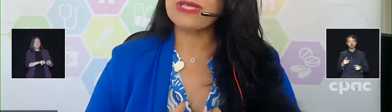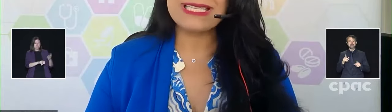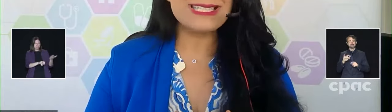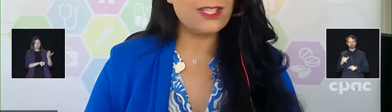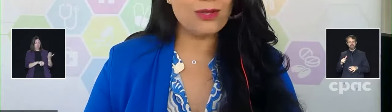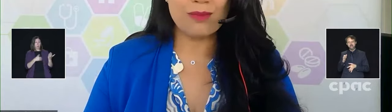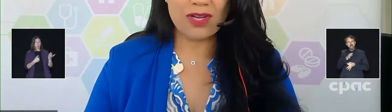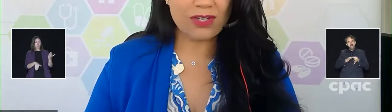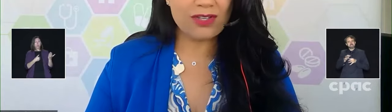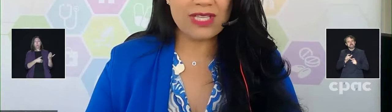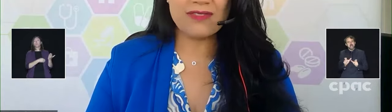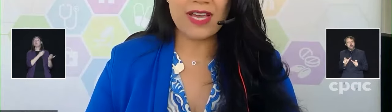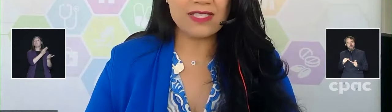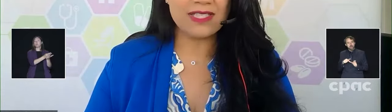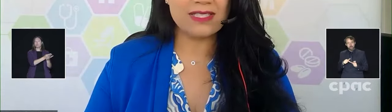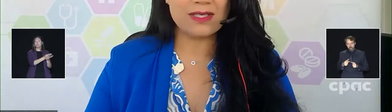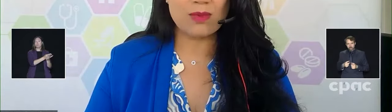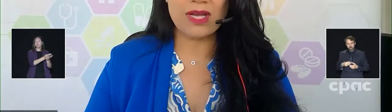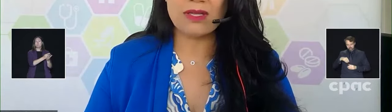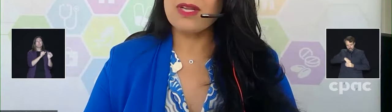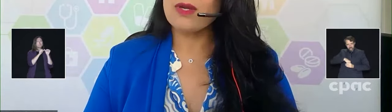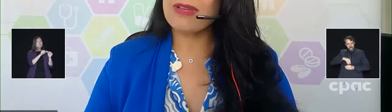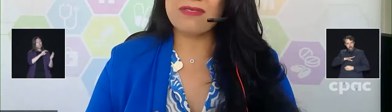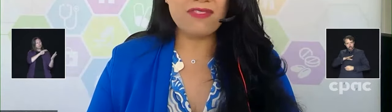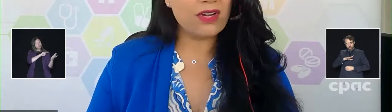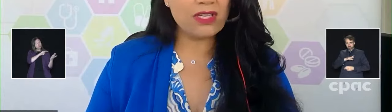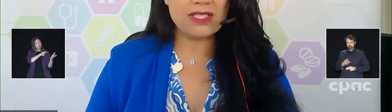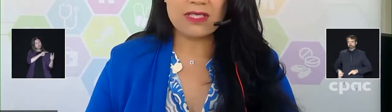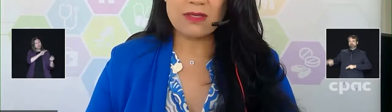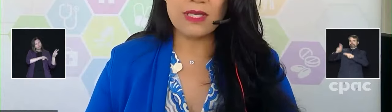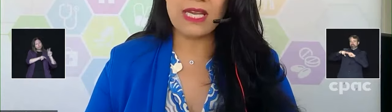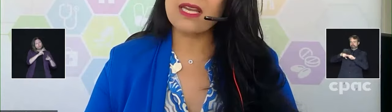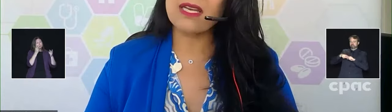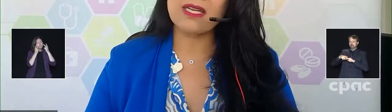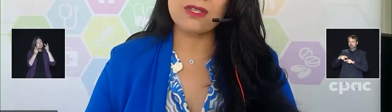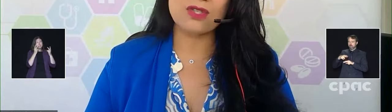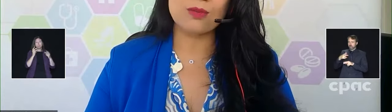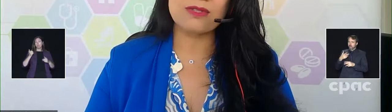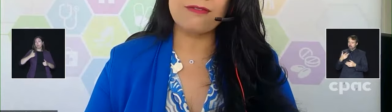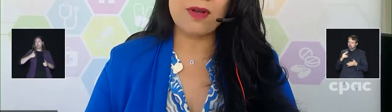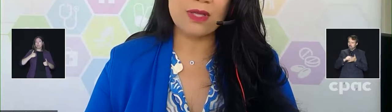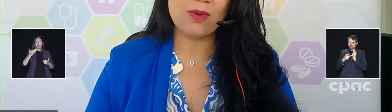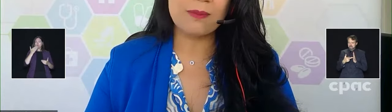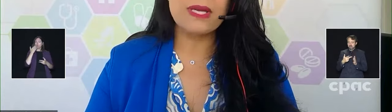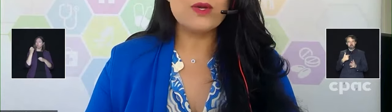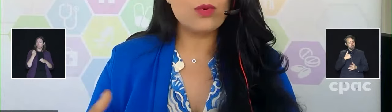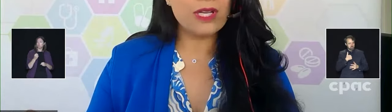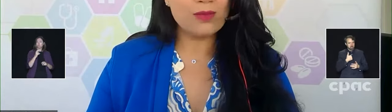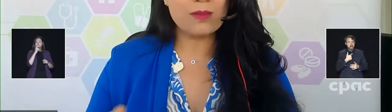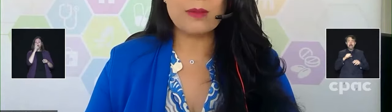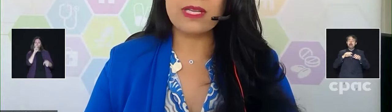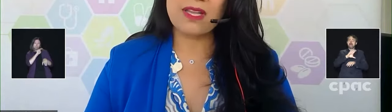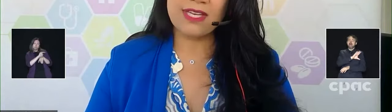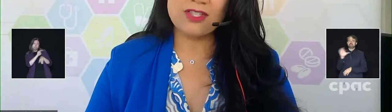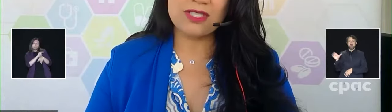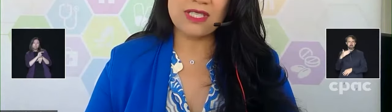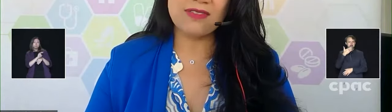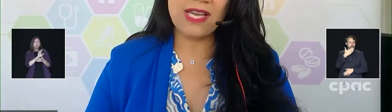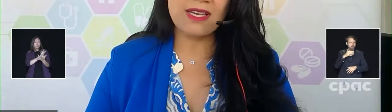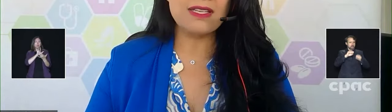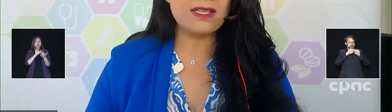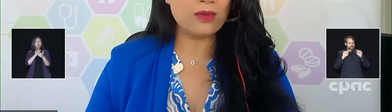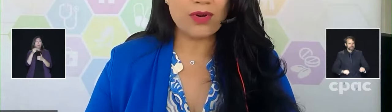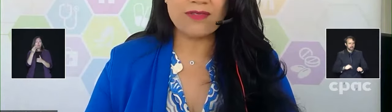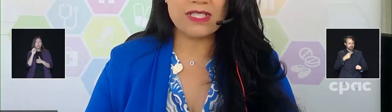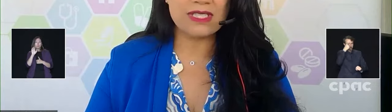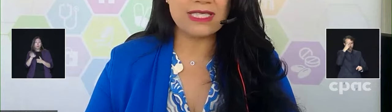vaccine. We'll continue to monitor these vaccines as well. We have a very good system in Canada in terms of follow-up, working with the Public Health Agency